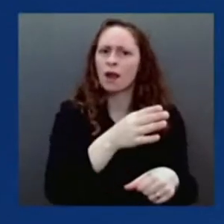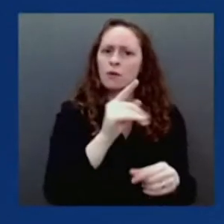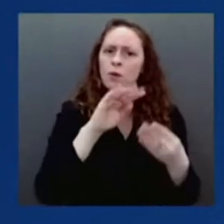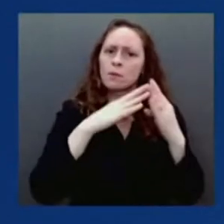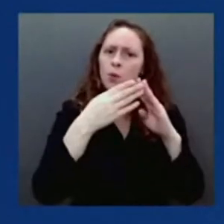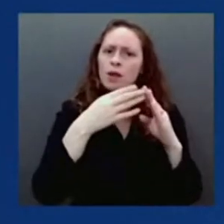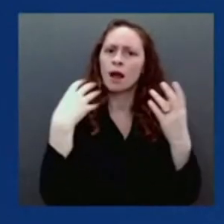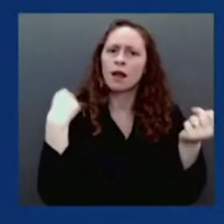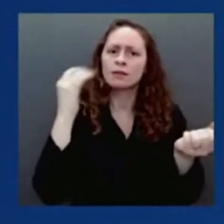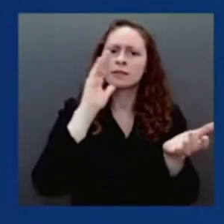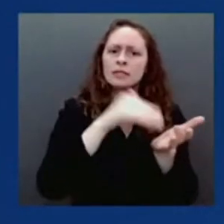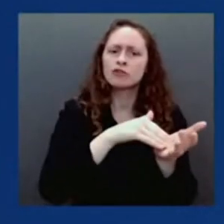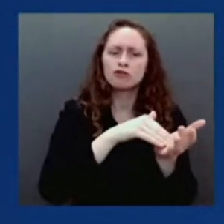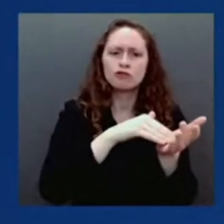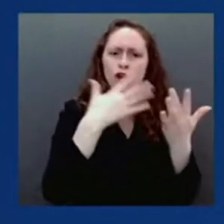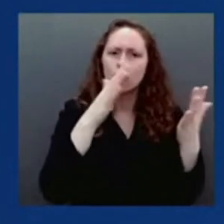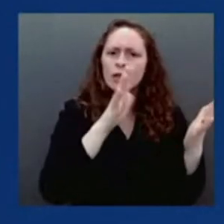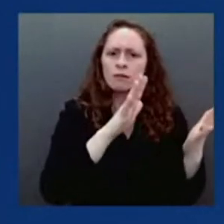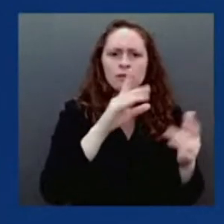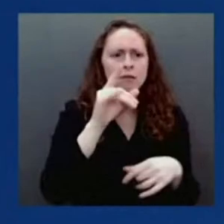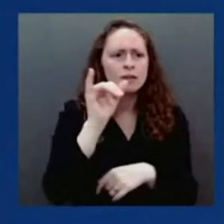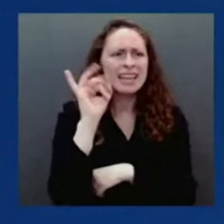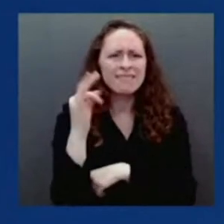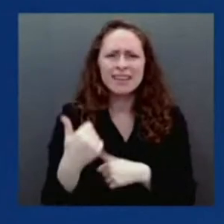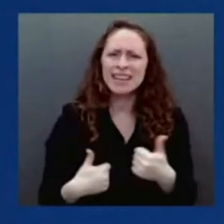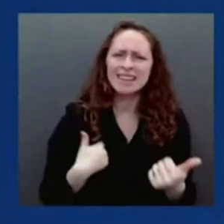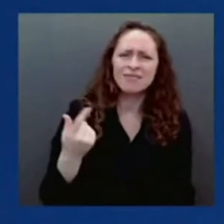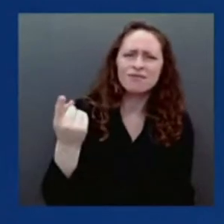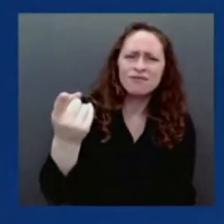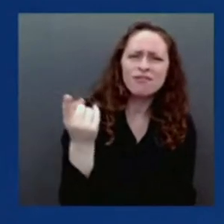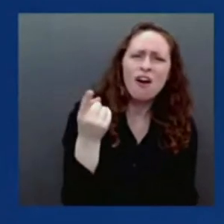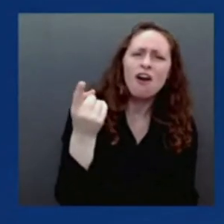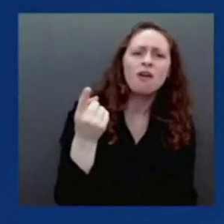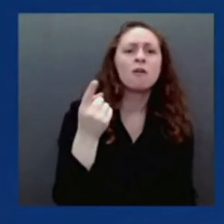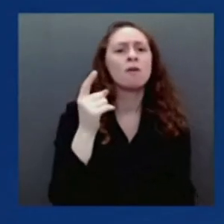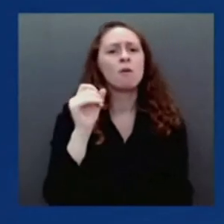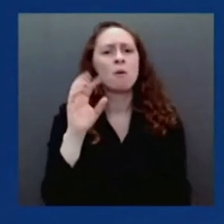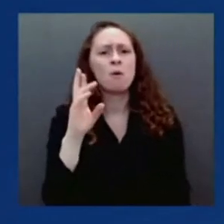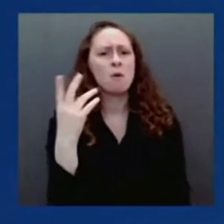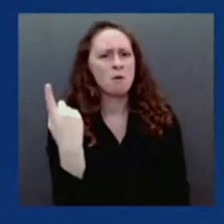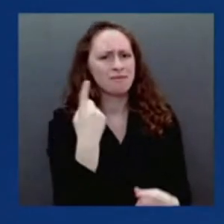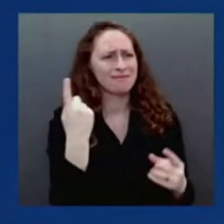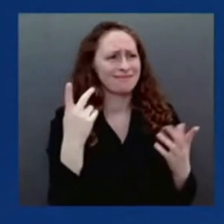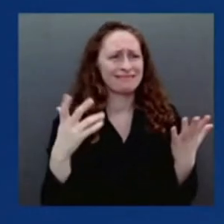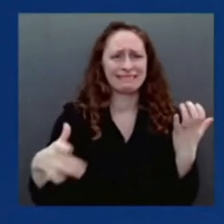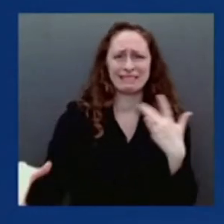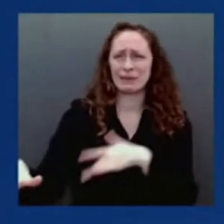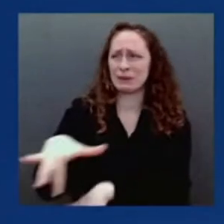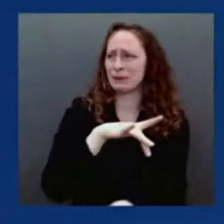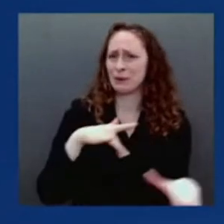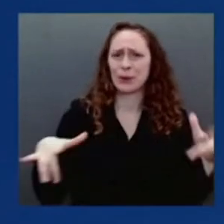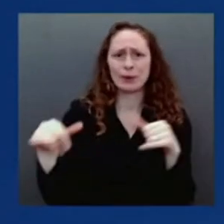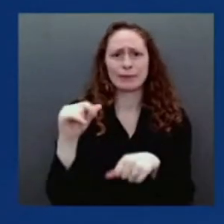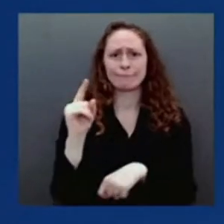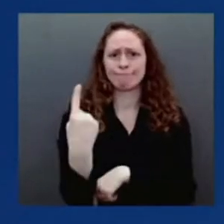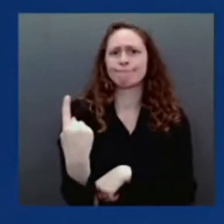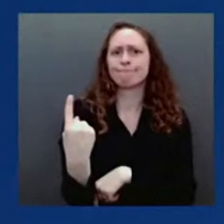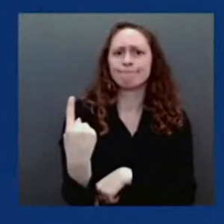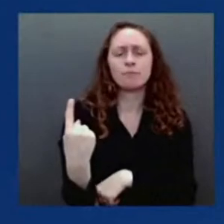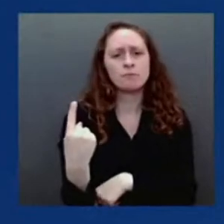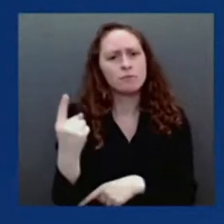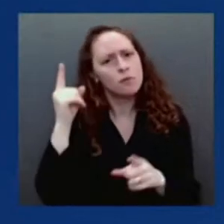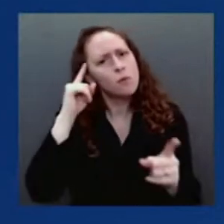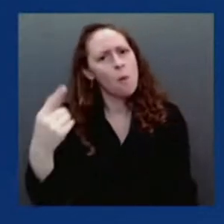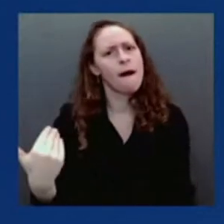locations and that our response is fair and equitable. I think it's important to note that as soon as we get monoclonal treatments